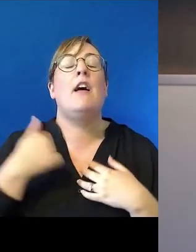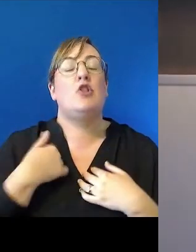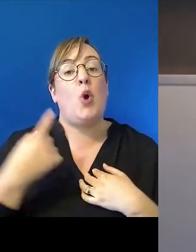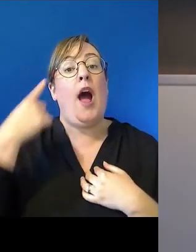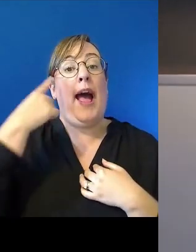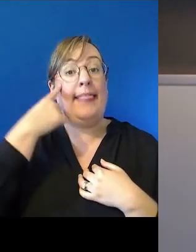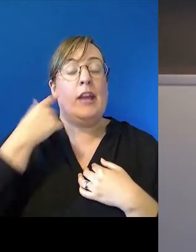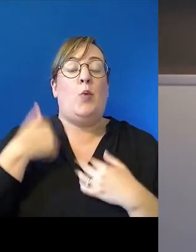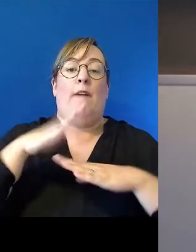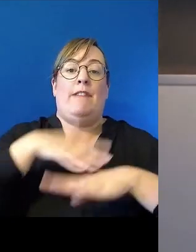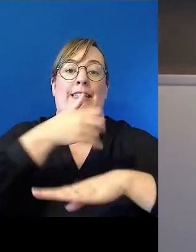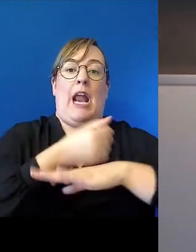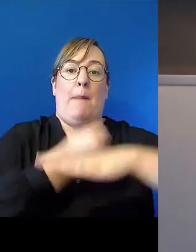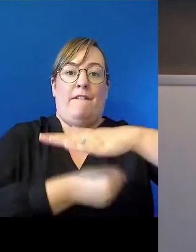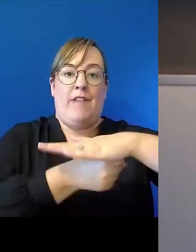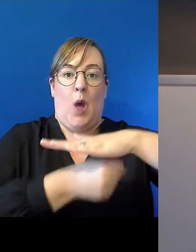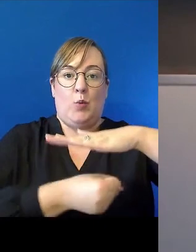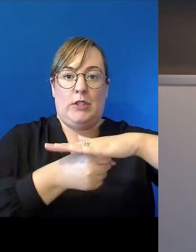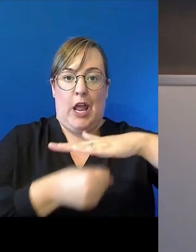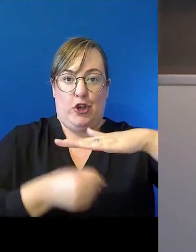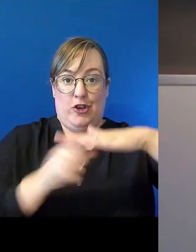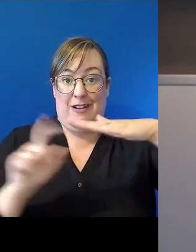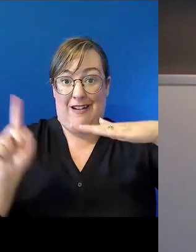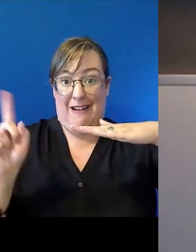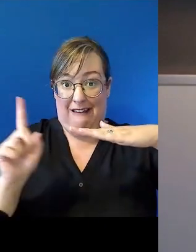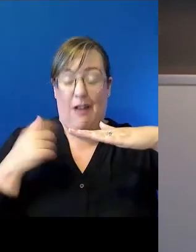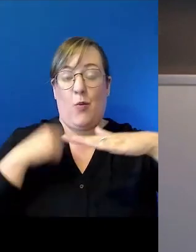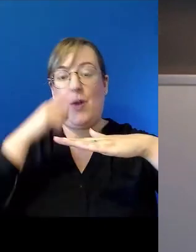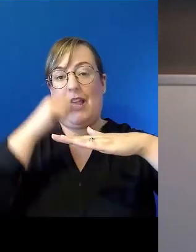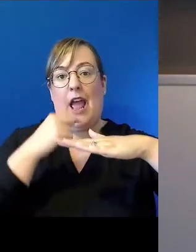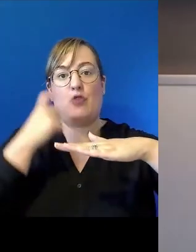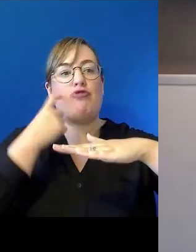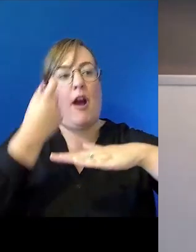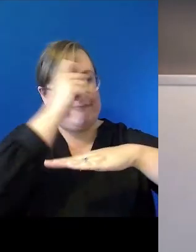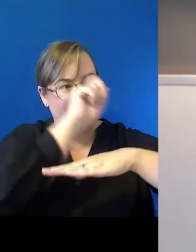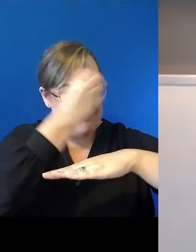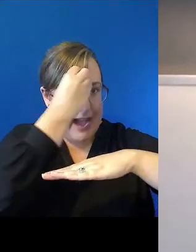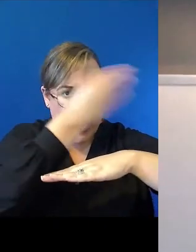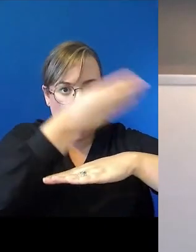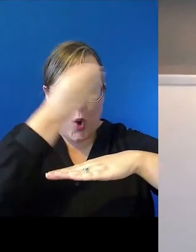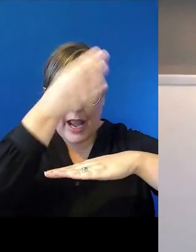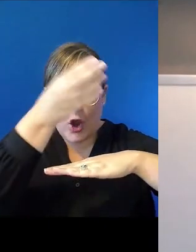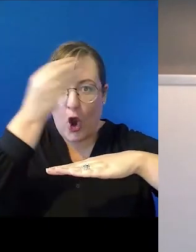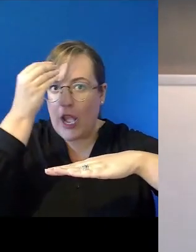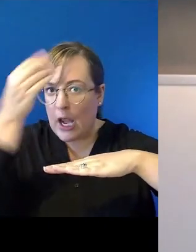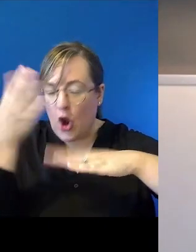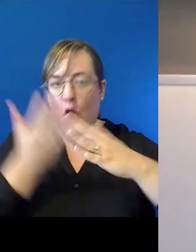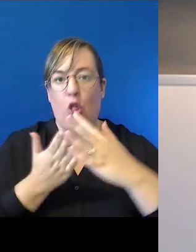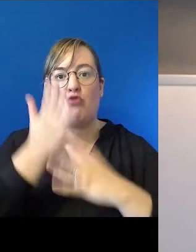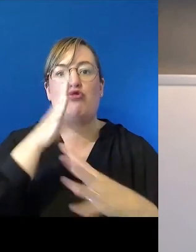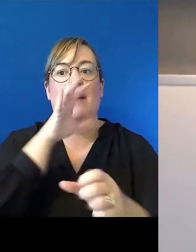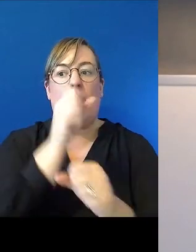the foundations and we're now getting the messaging out through our government partners